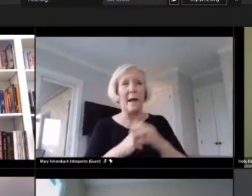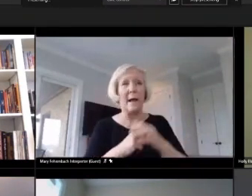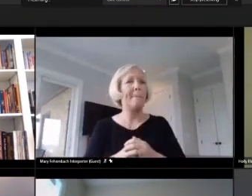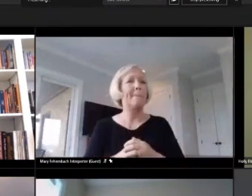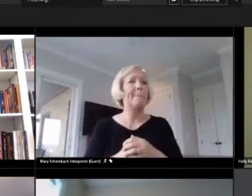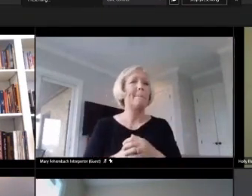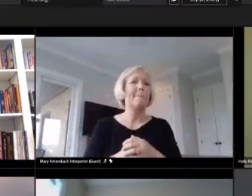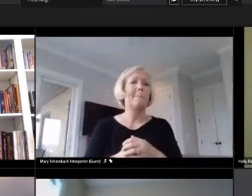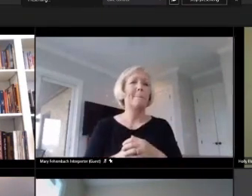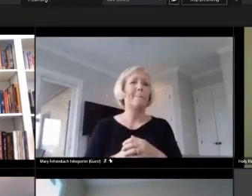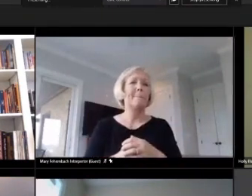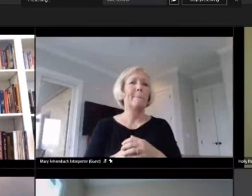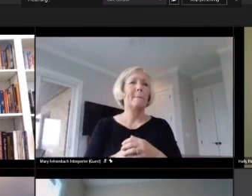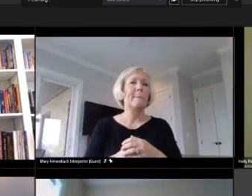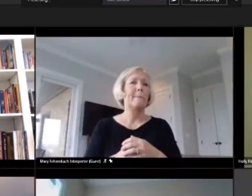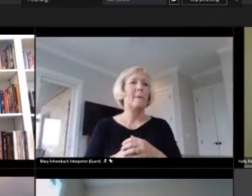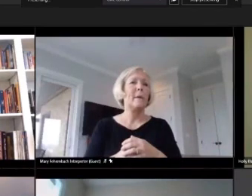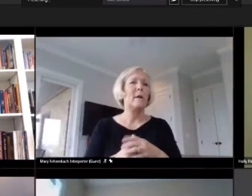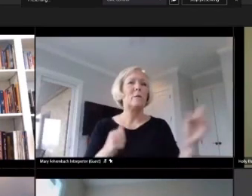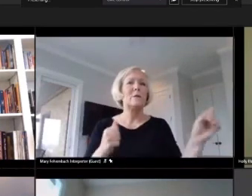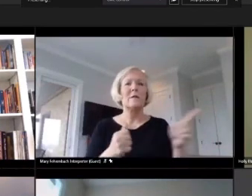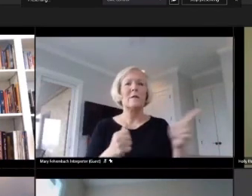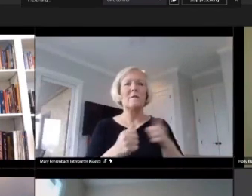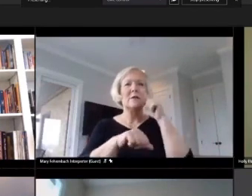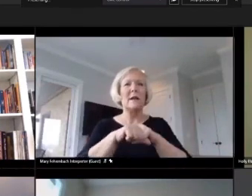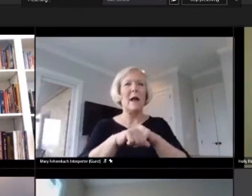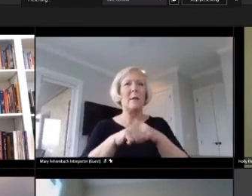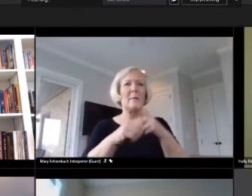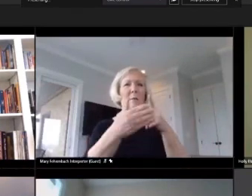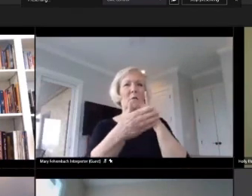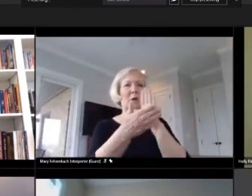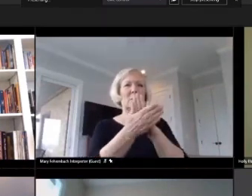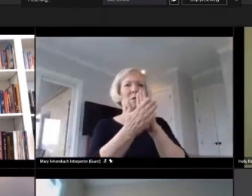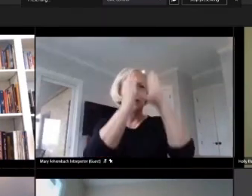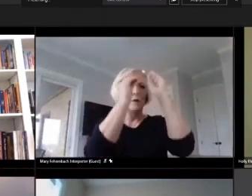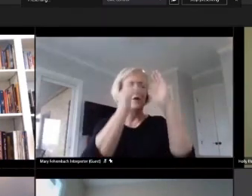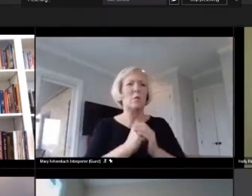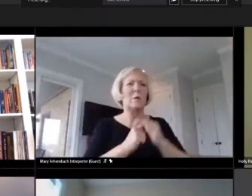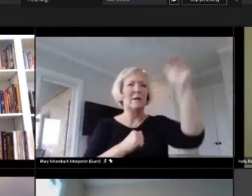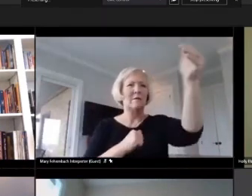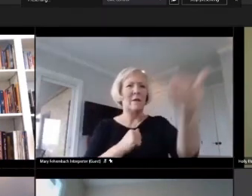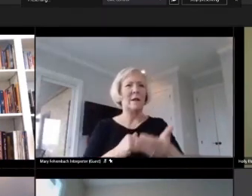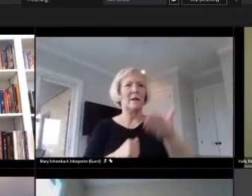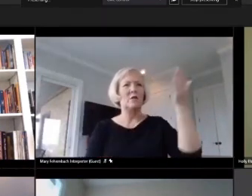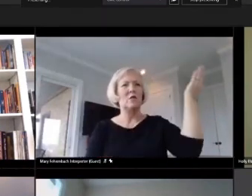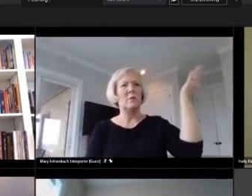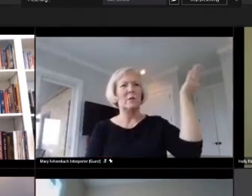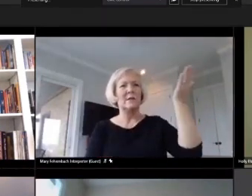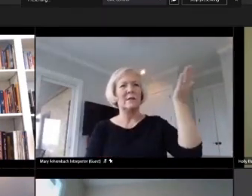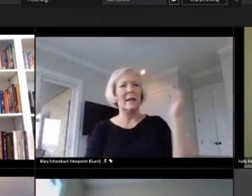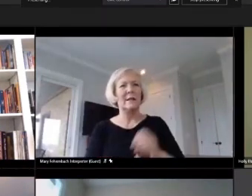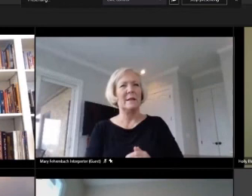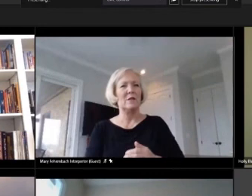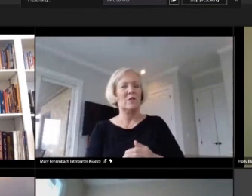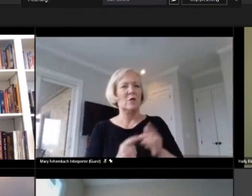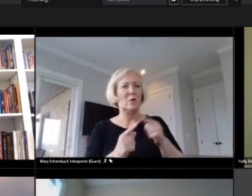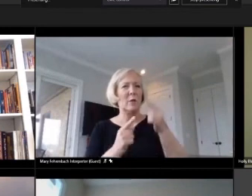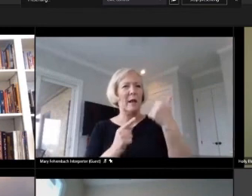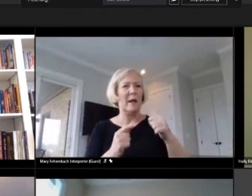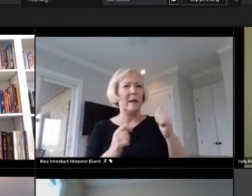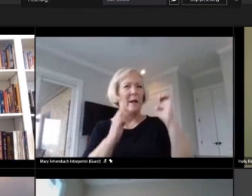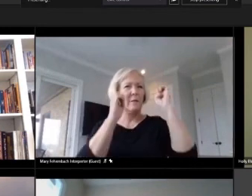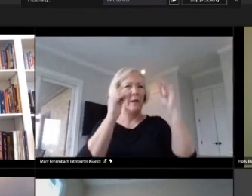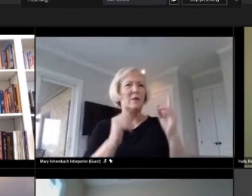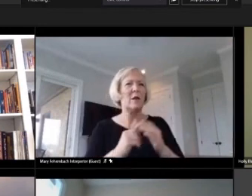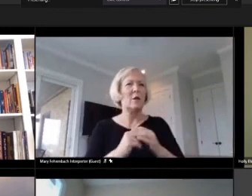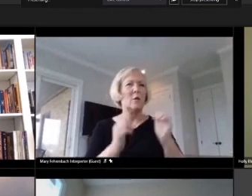it was the first time a preschool teacher was invited to represent any of the educators at the table with K-12.